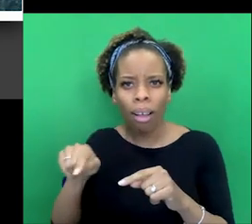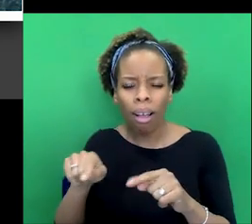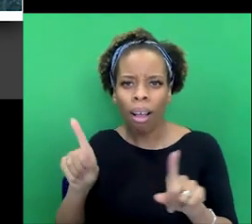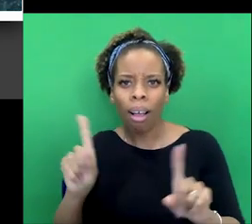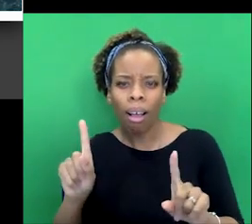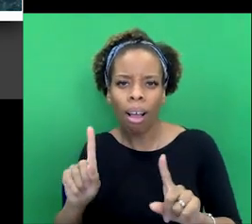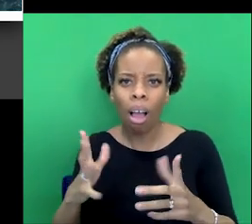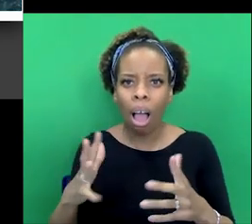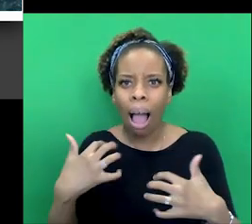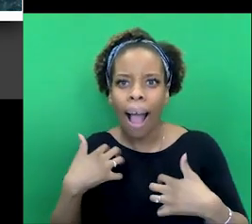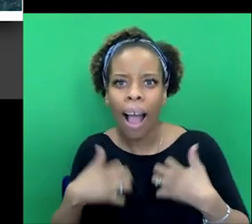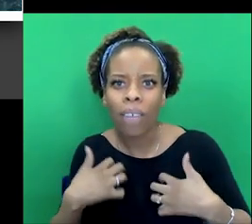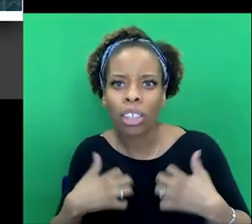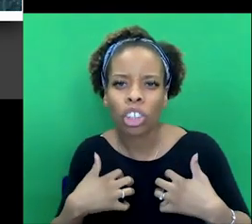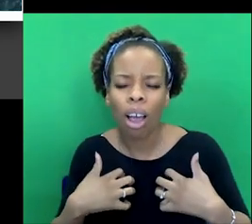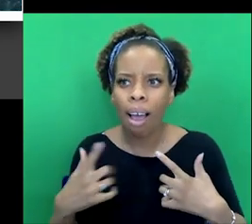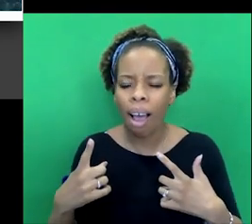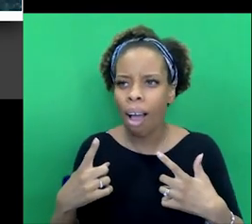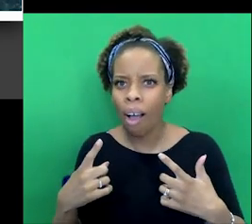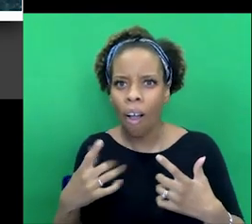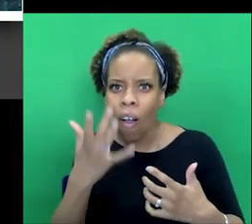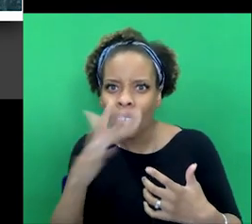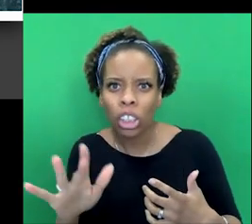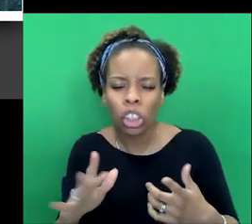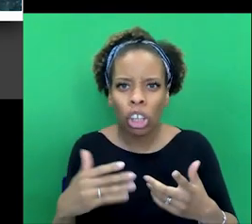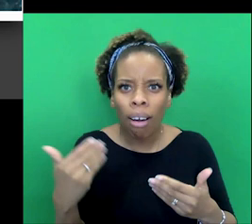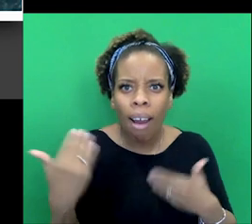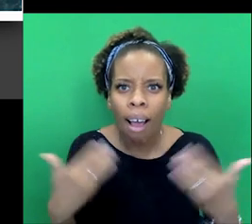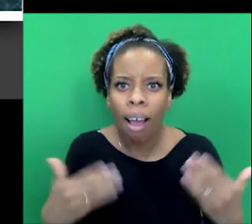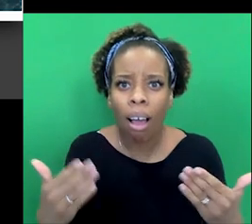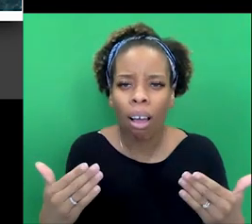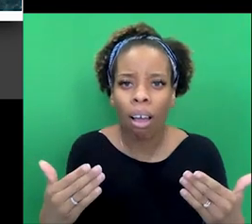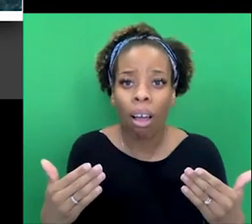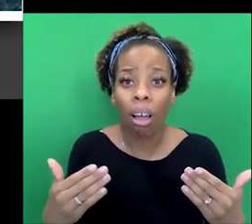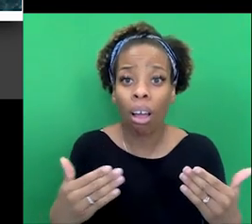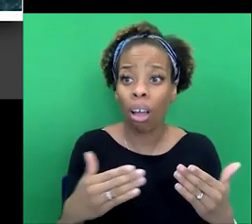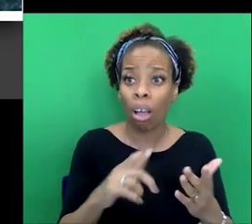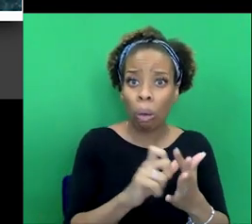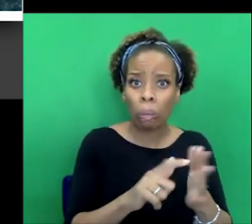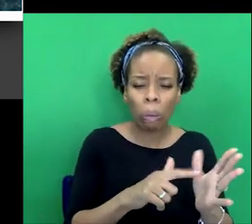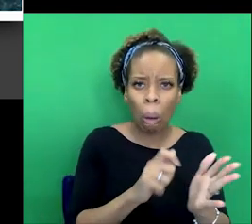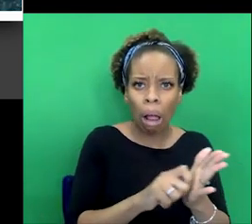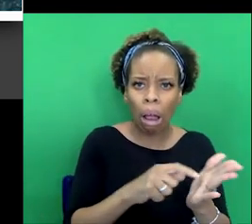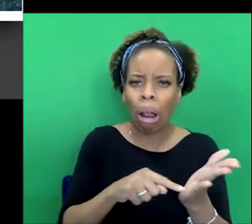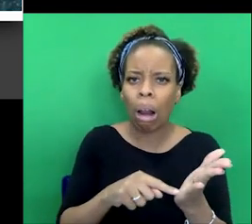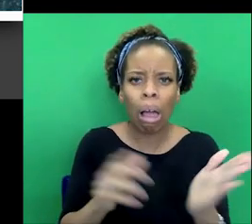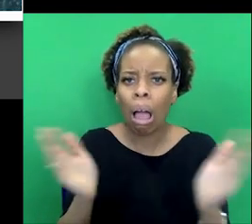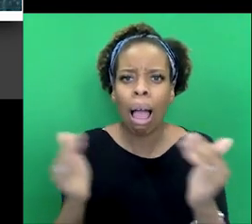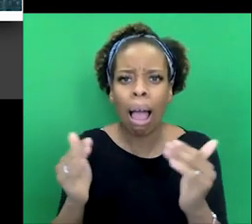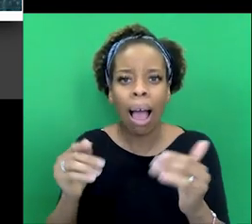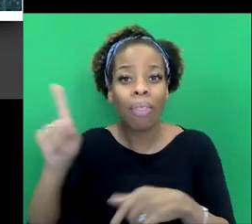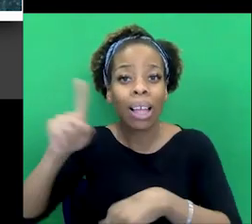fiction that, that Doyle enjoyed and wrote is starting to feel somewhat anachronistic, I think. Okay.